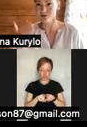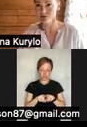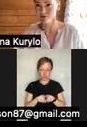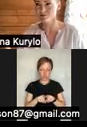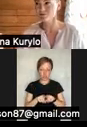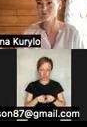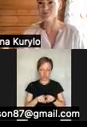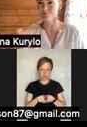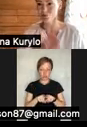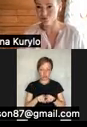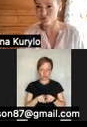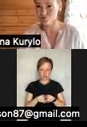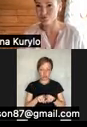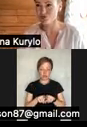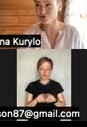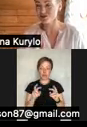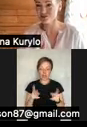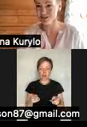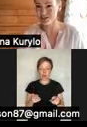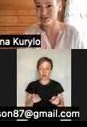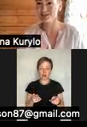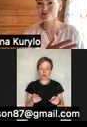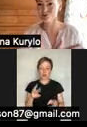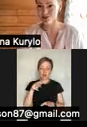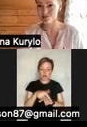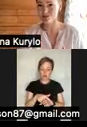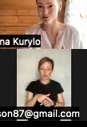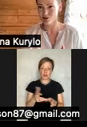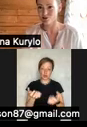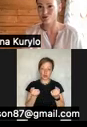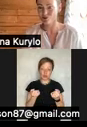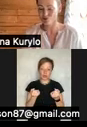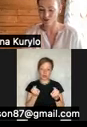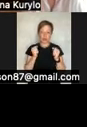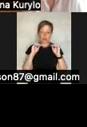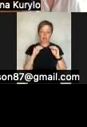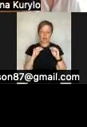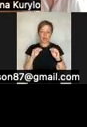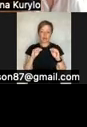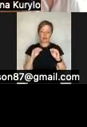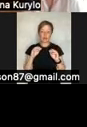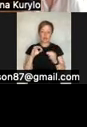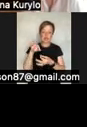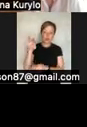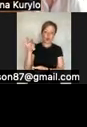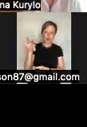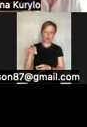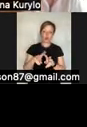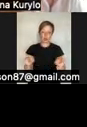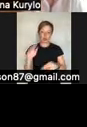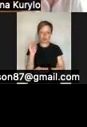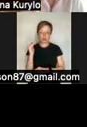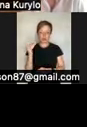which means the mom is also um imprisoned in the isolated home